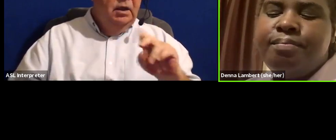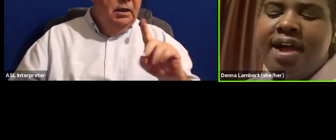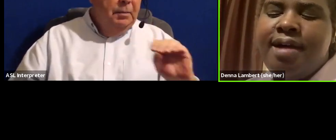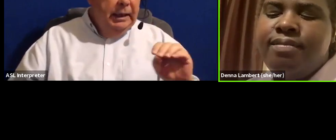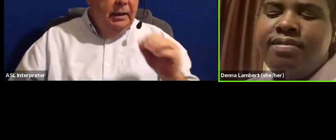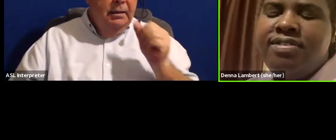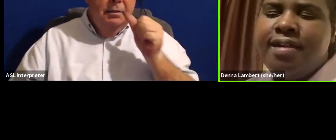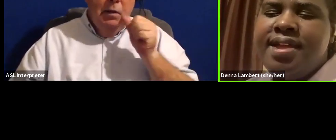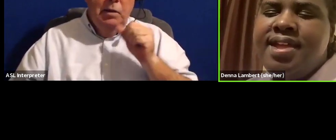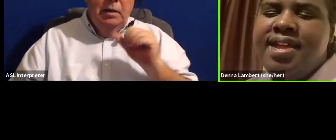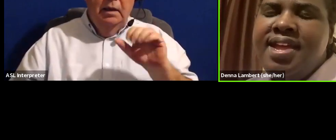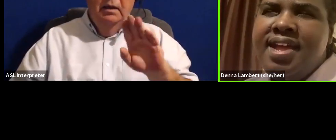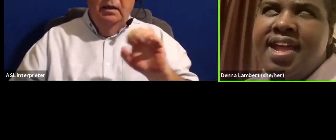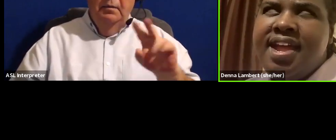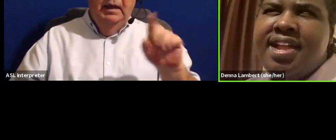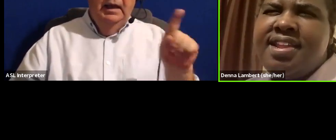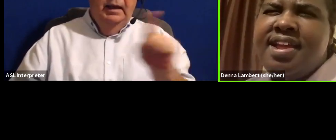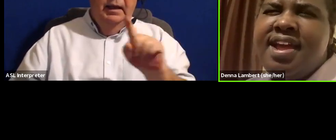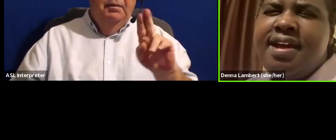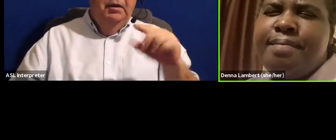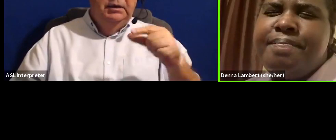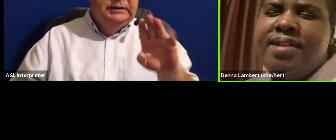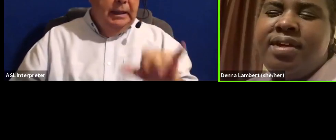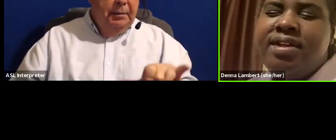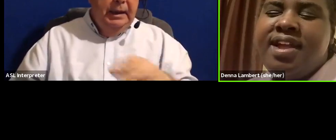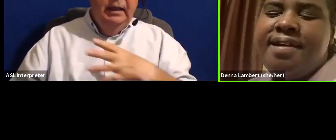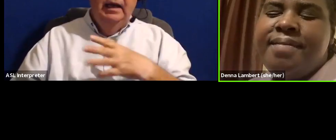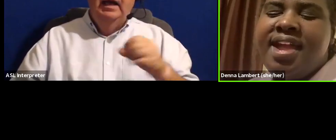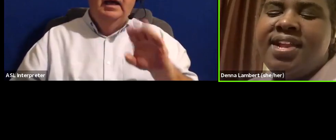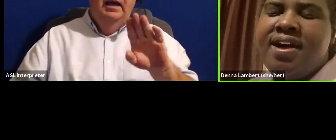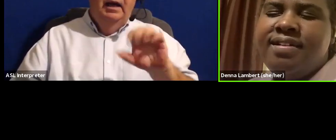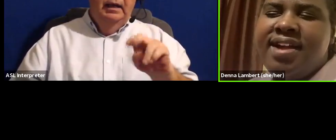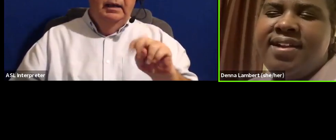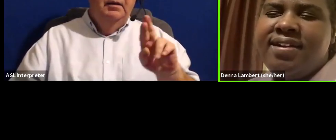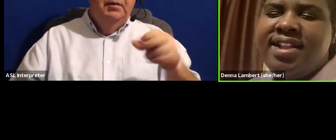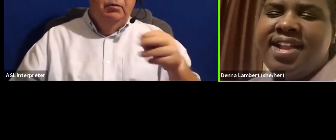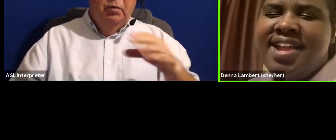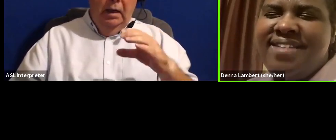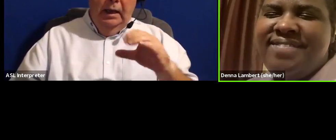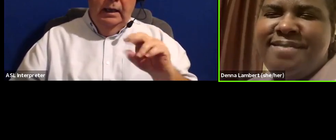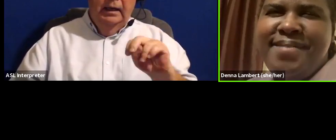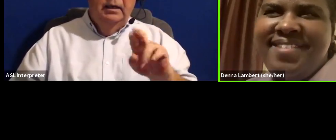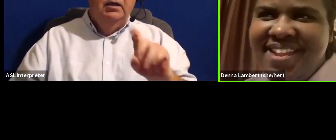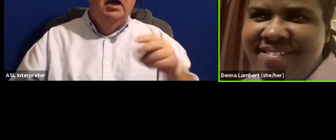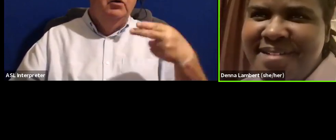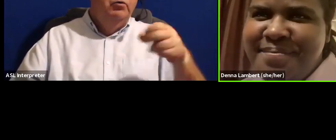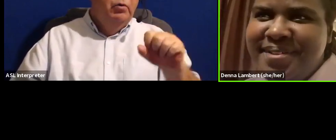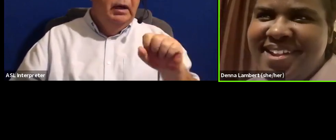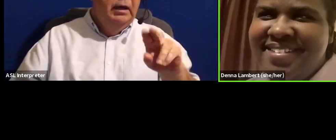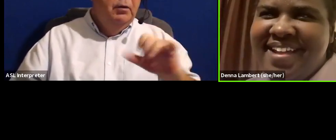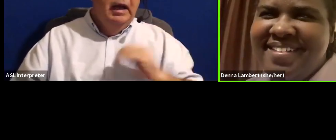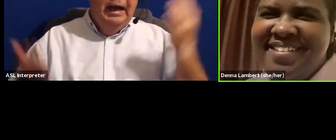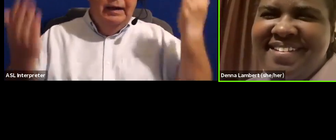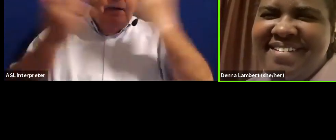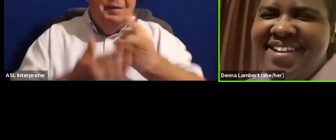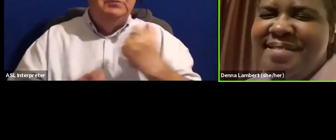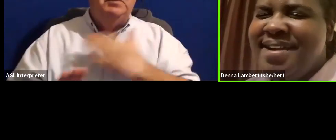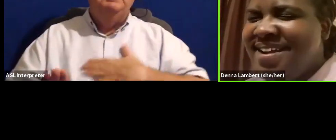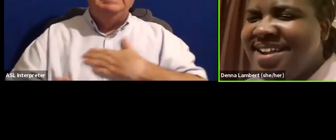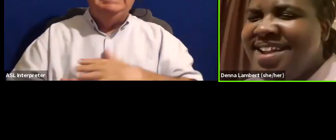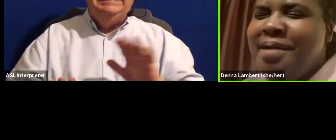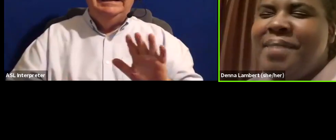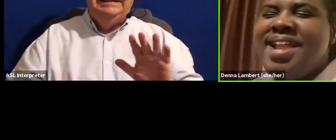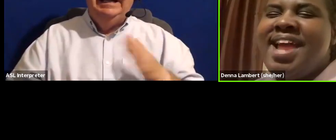Condominiums, Bob Zugby, and Ben Wilhelm, and Conrad Hurling. If I'm missing anyone, please back it to